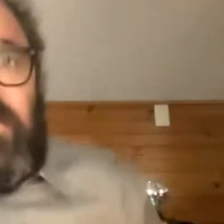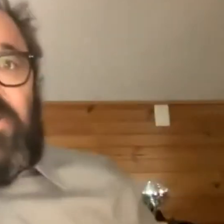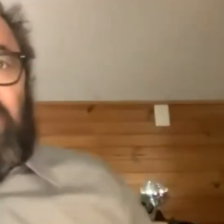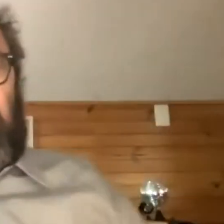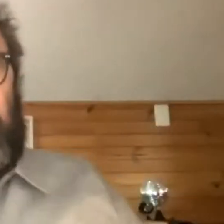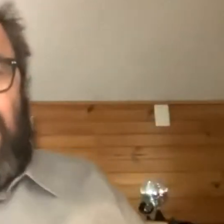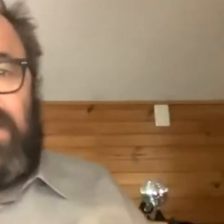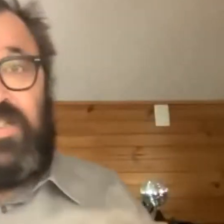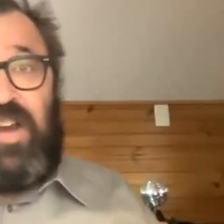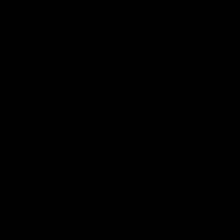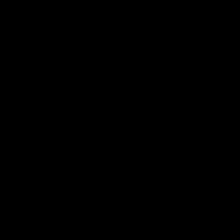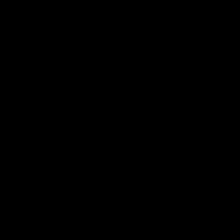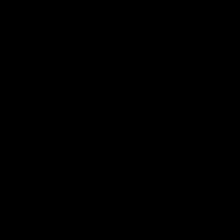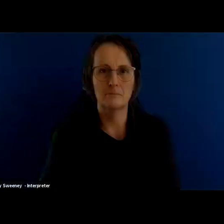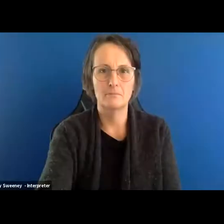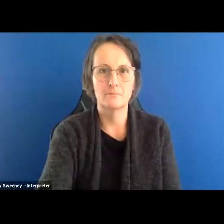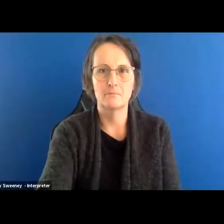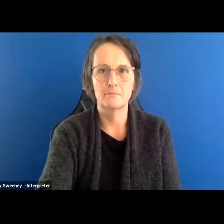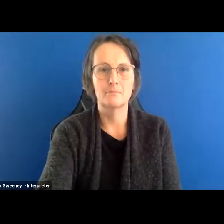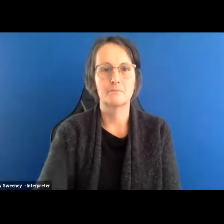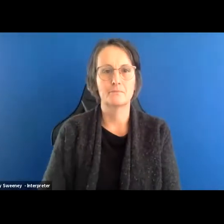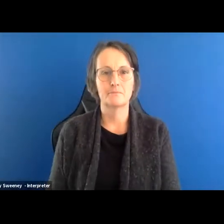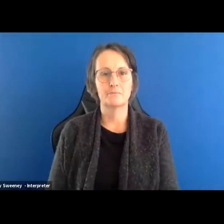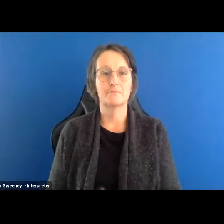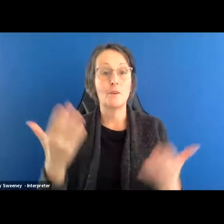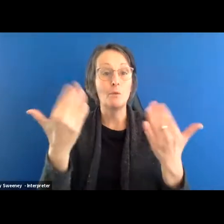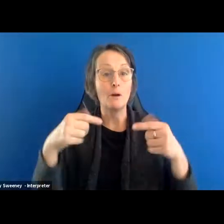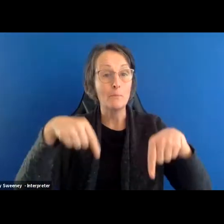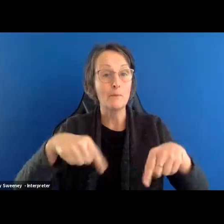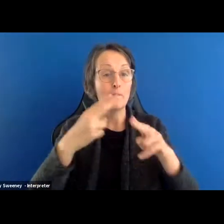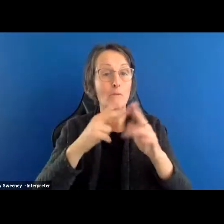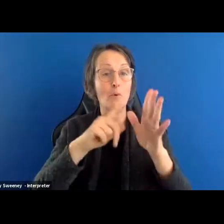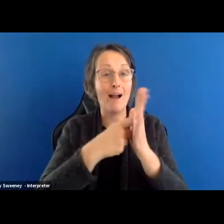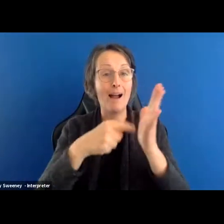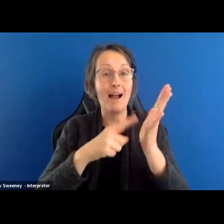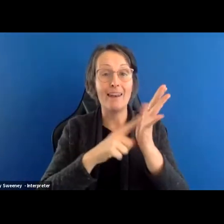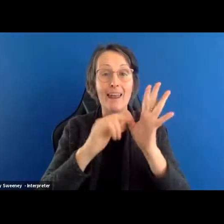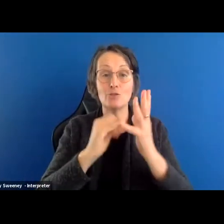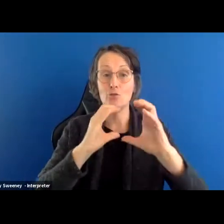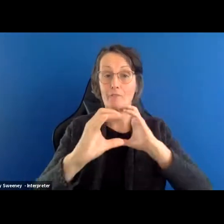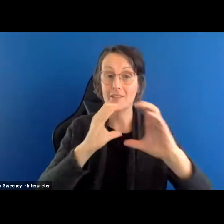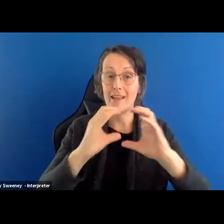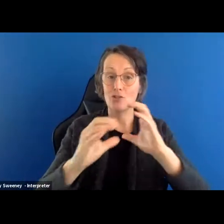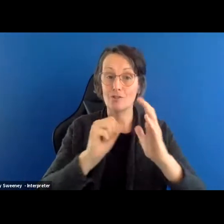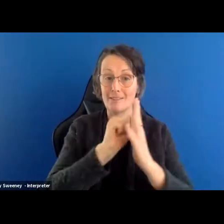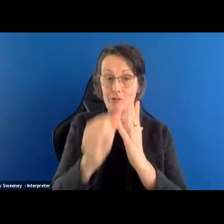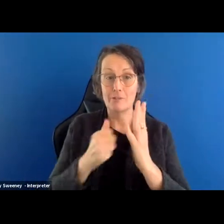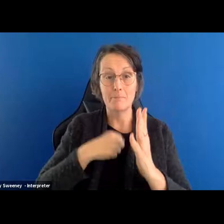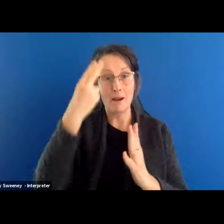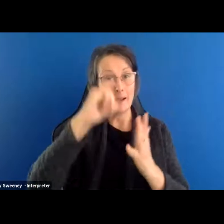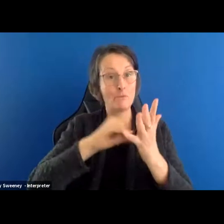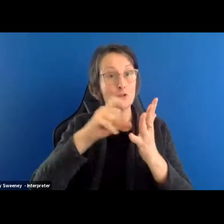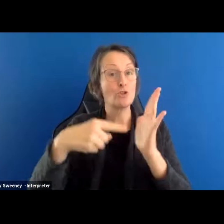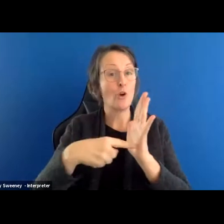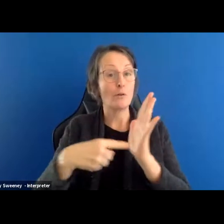Welcome to Regional Arts Australia's Artlands Conversation series. My name is Scott Howie and I am the General Manager